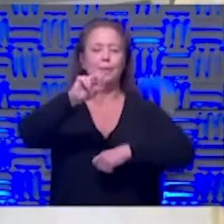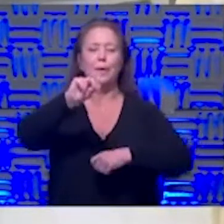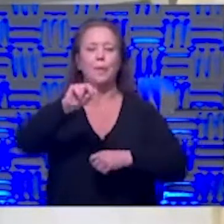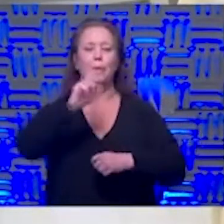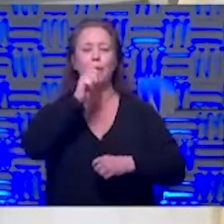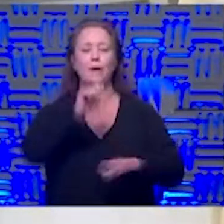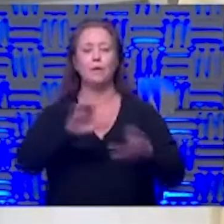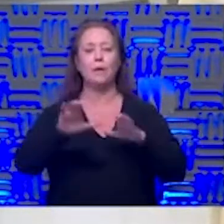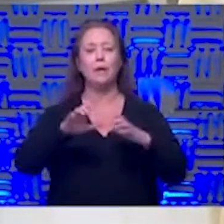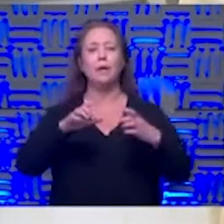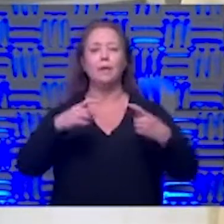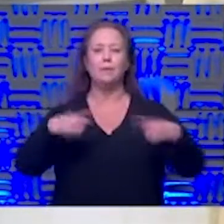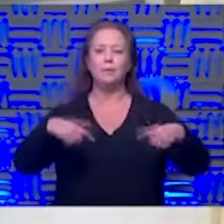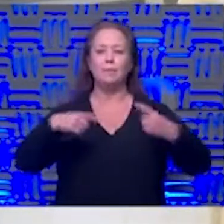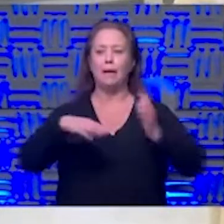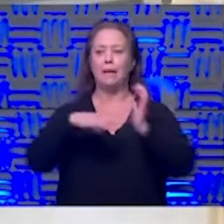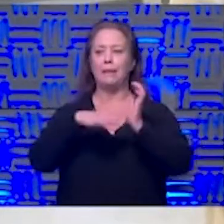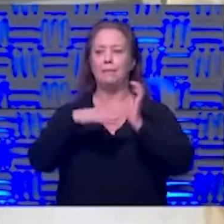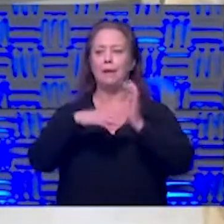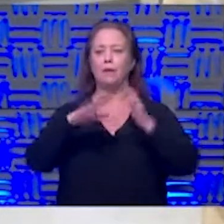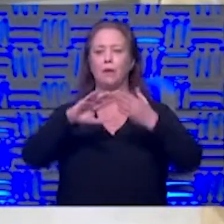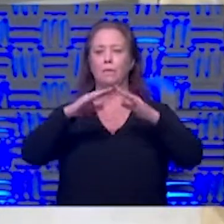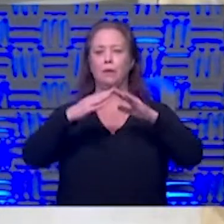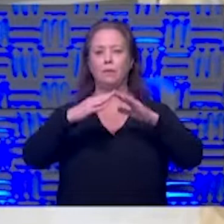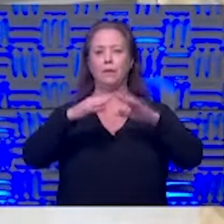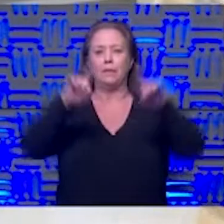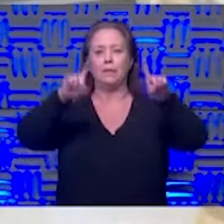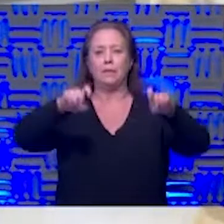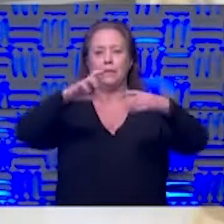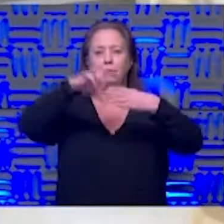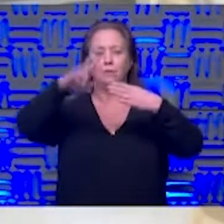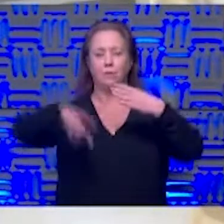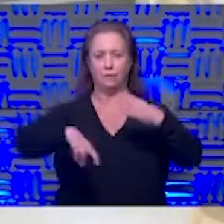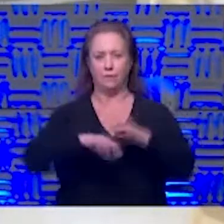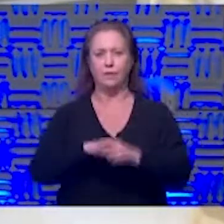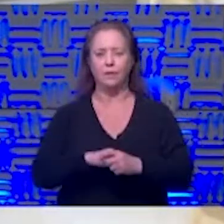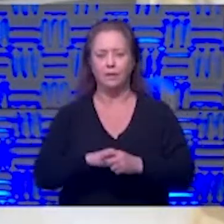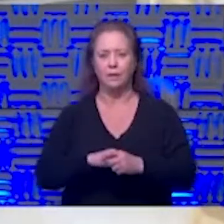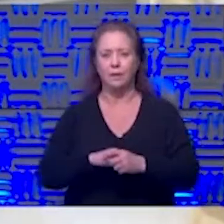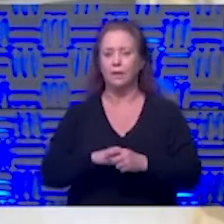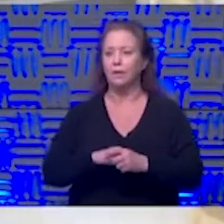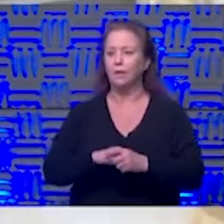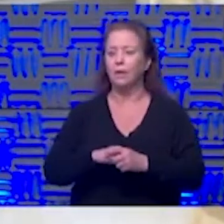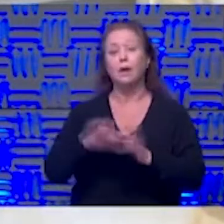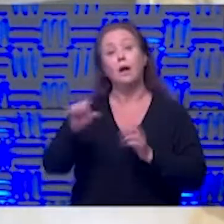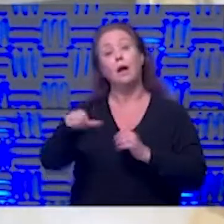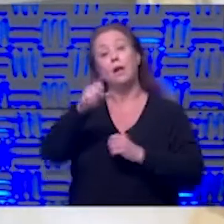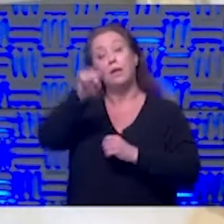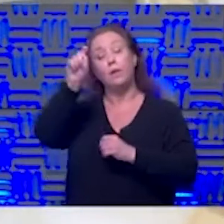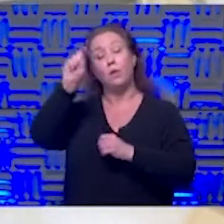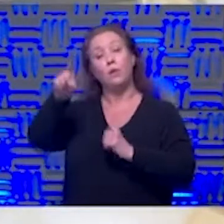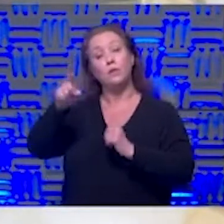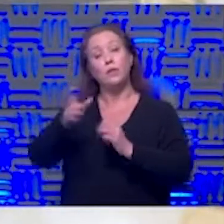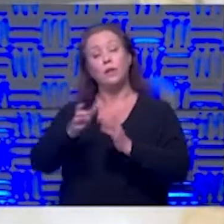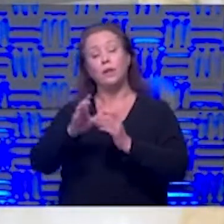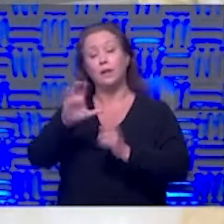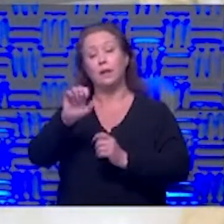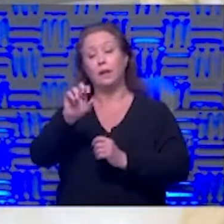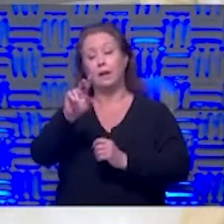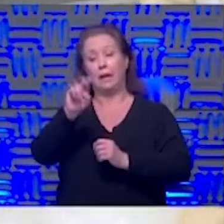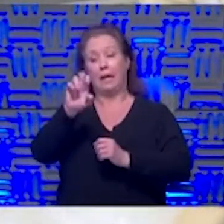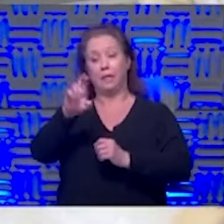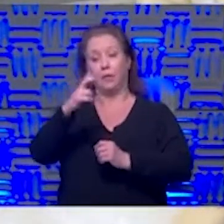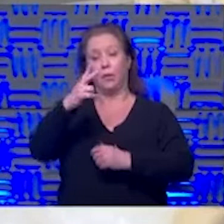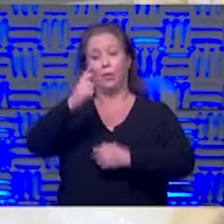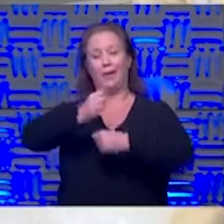debate in the medical community about the test results okay georgie ann wants to know can a cancer survivor three